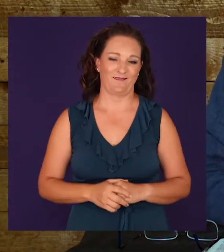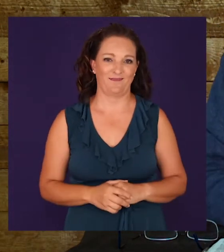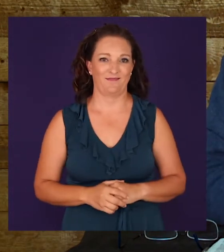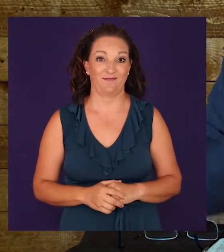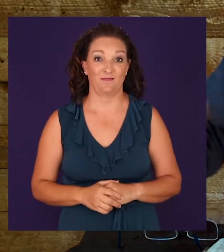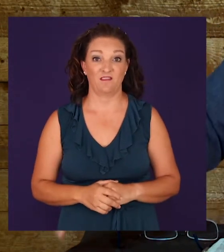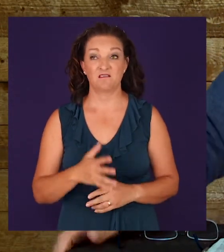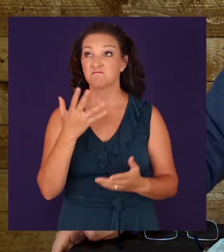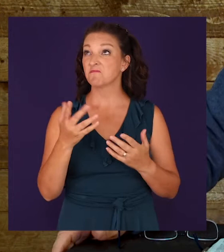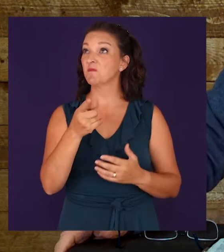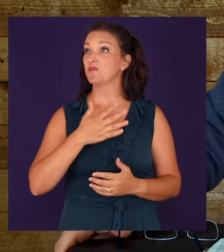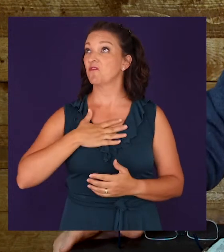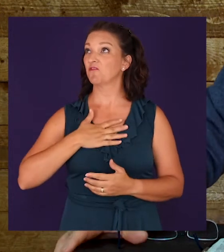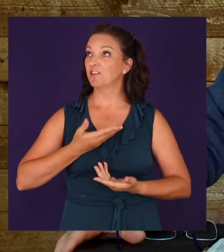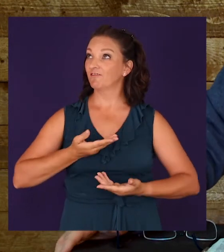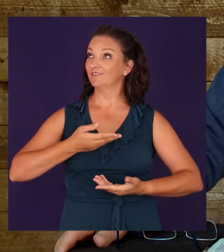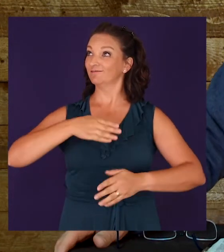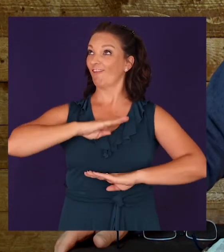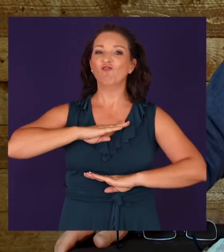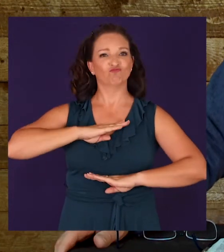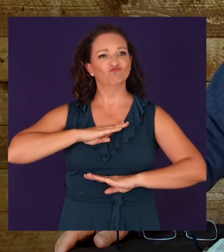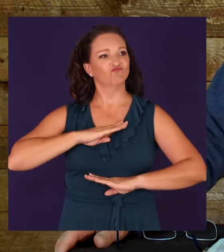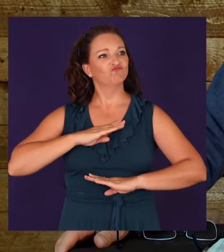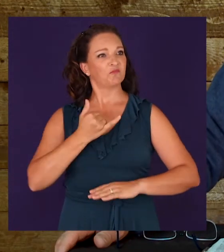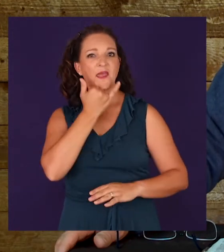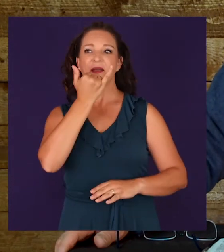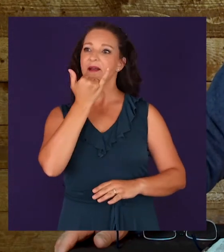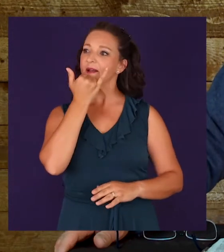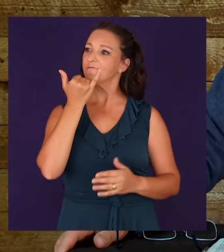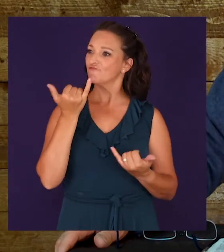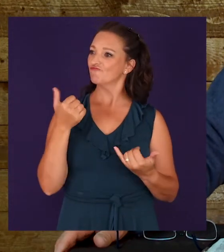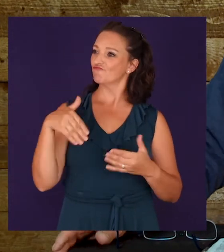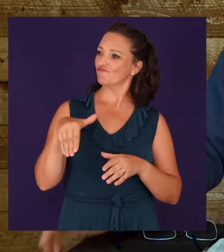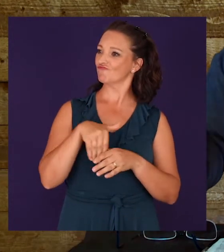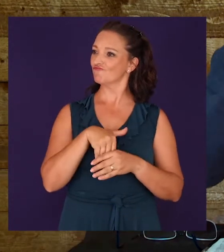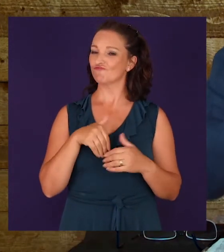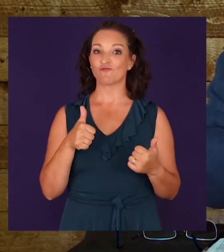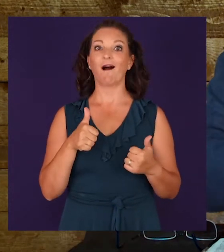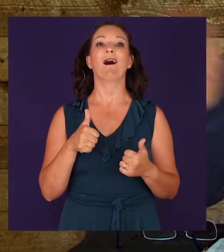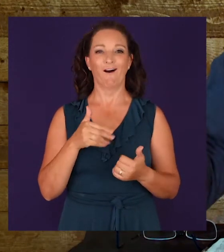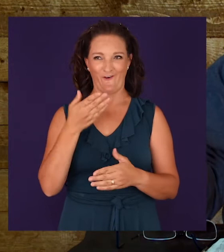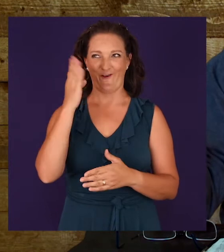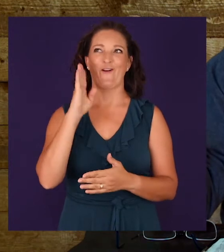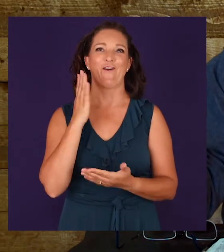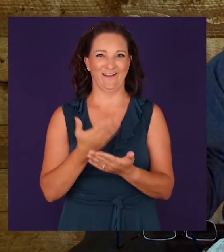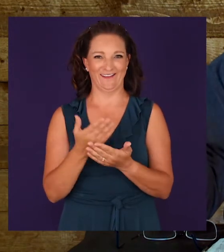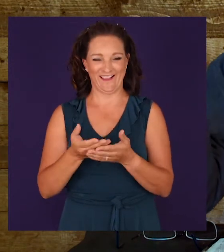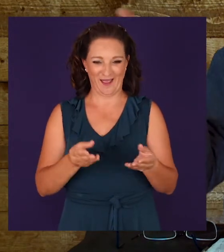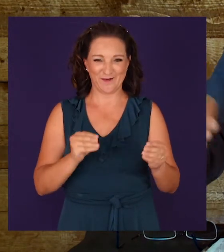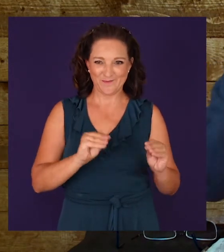way, when you're satisfied with what you're doing and you're quite content, that's normally when God gives you a promotion.